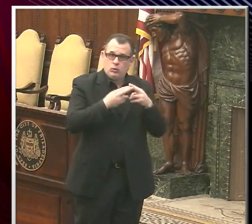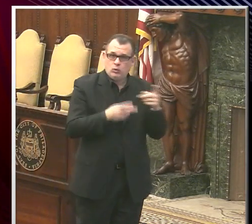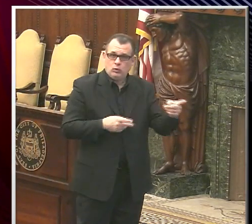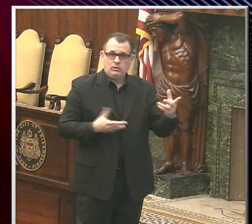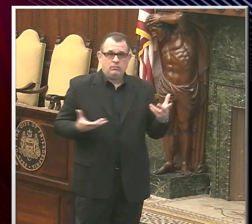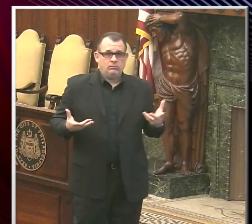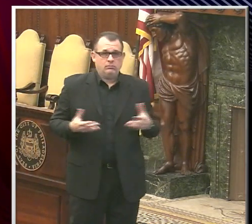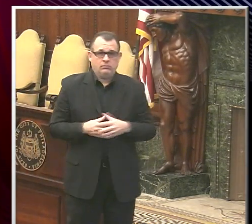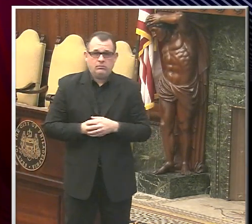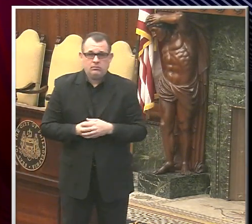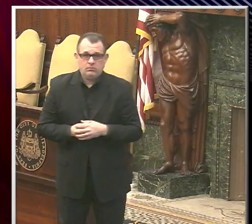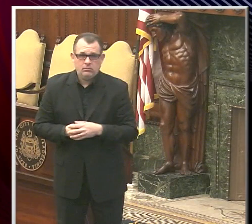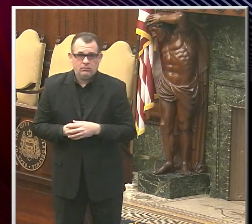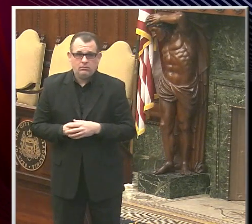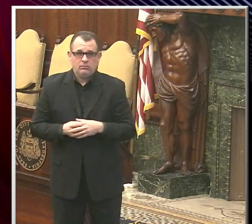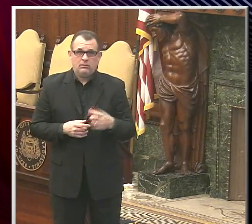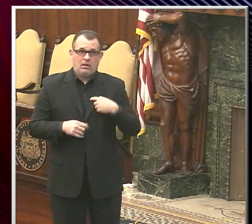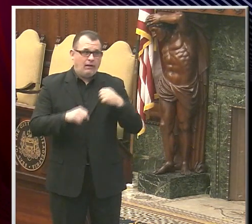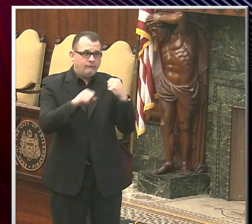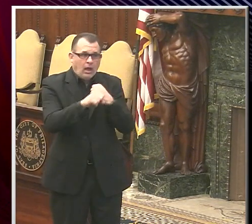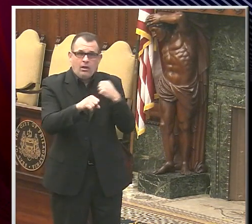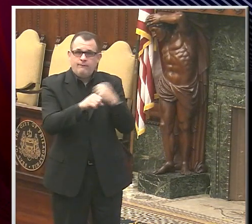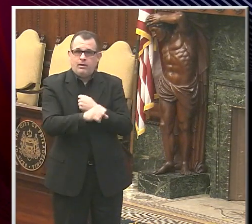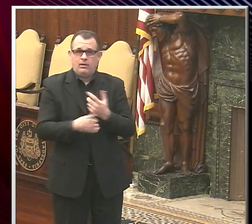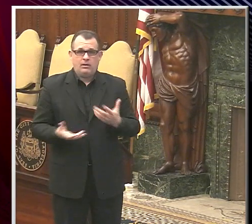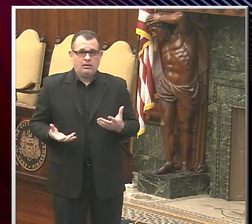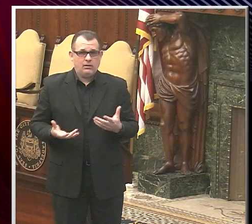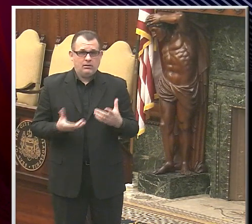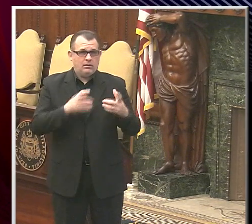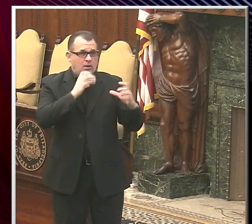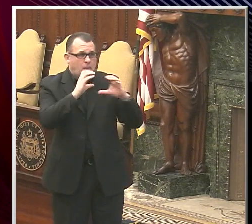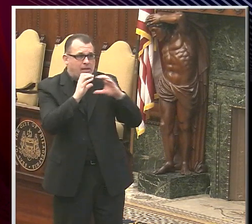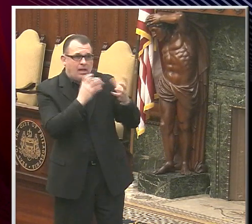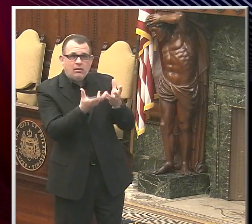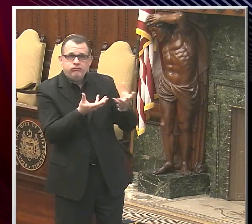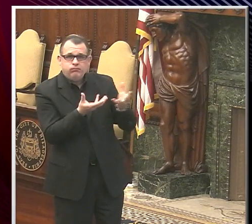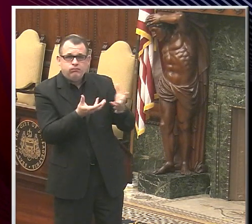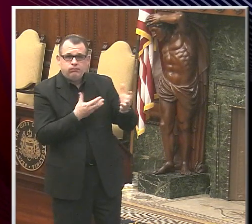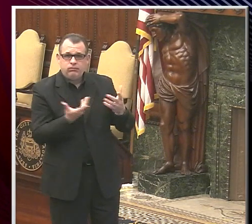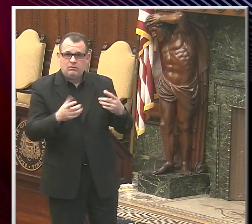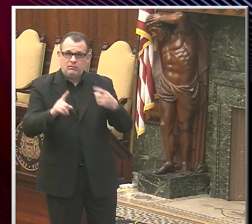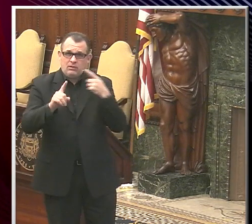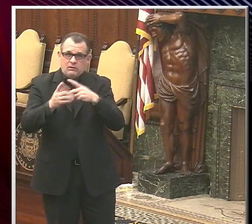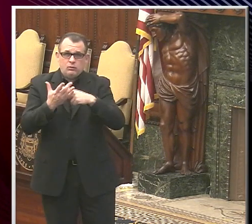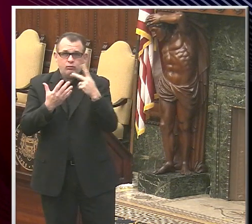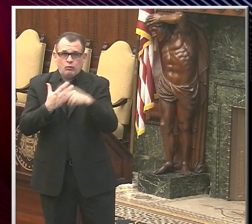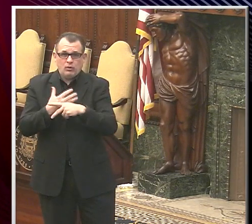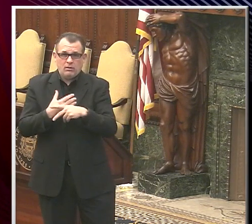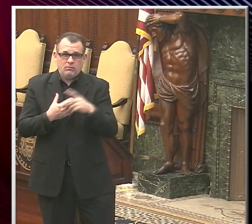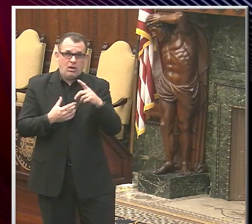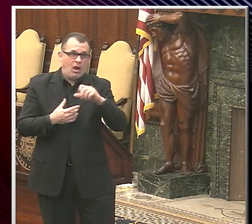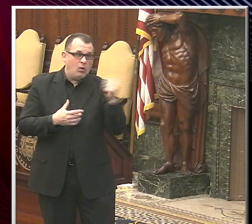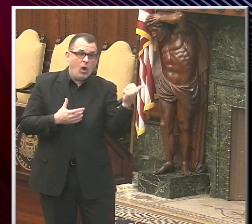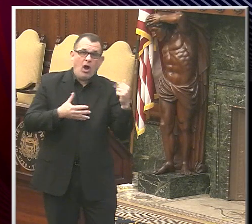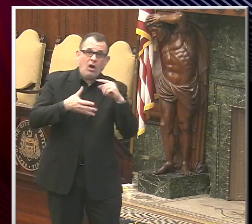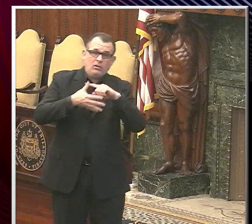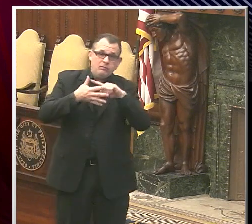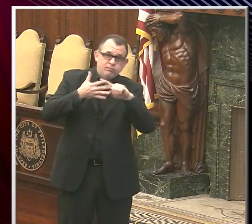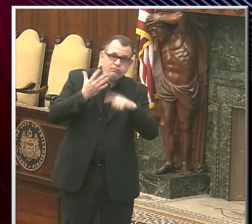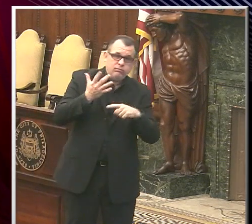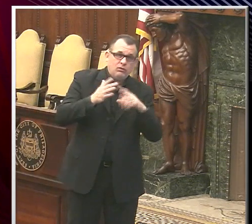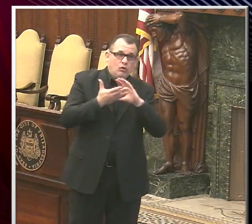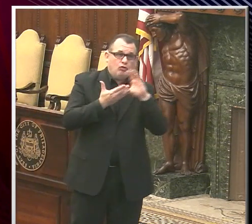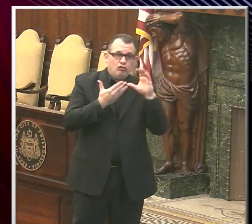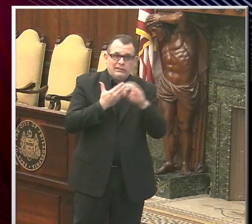have a definite opinion about things, whether it's this particular program or whether it's curriculum or